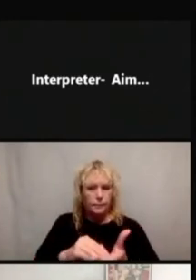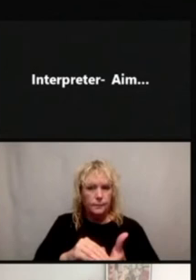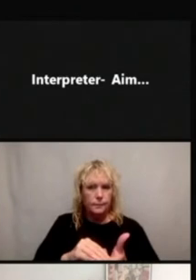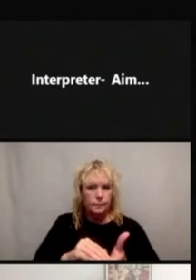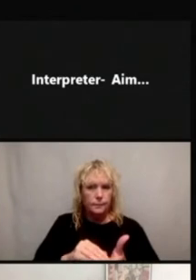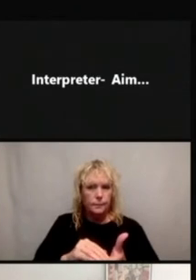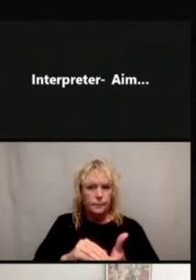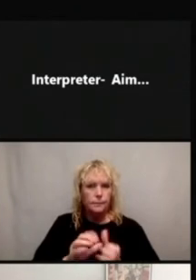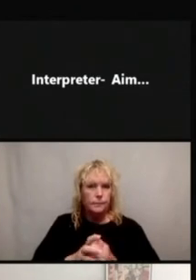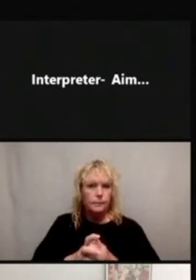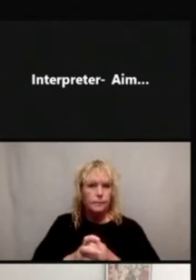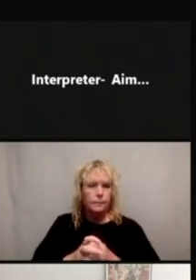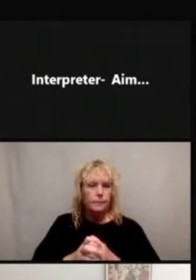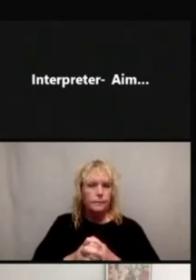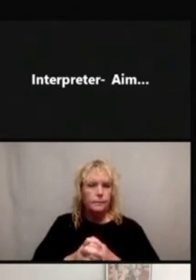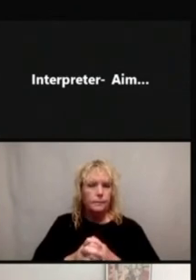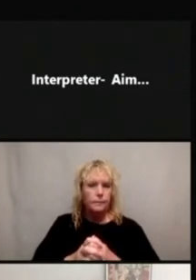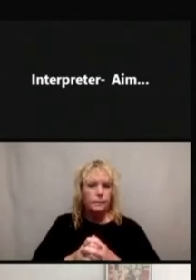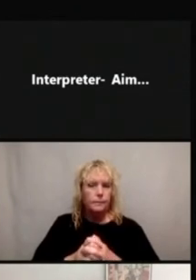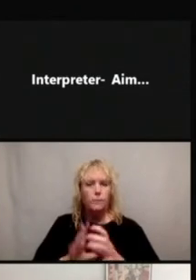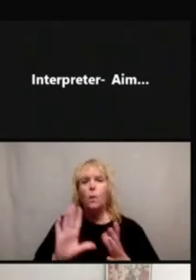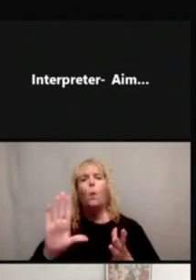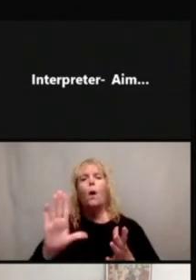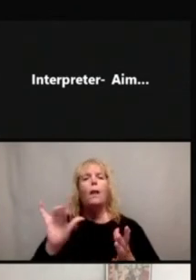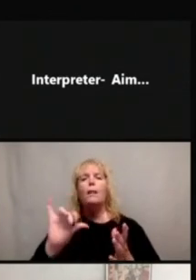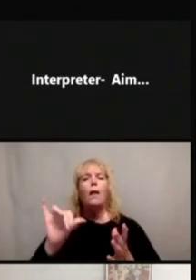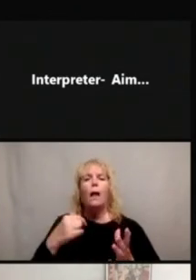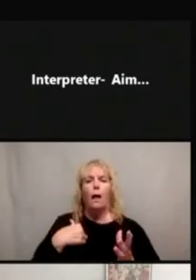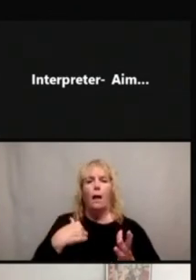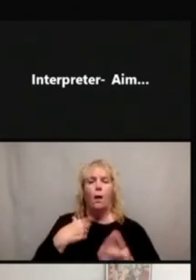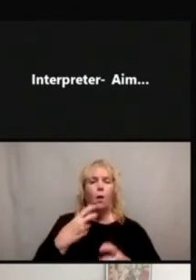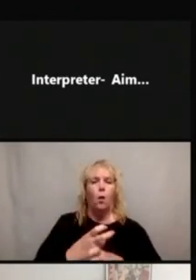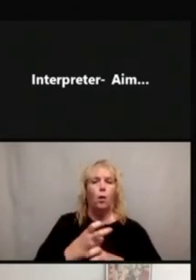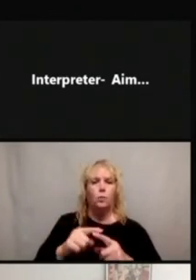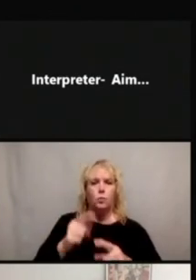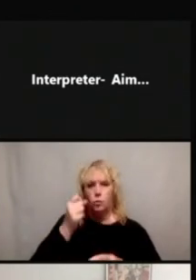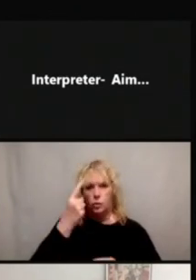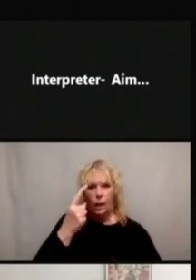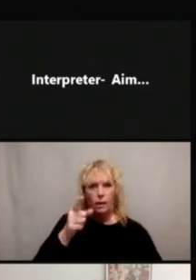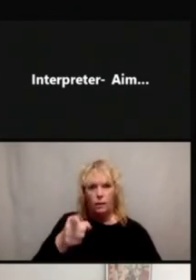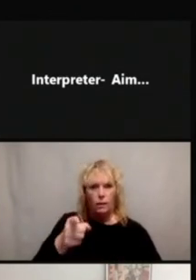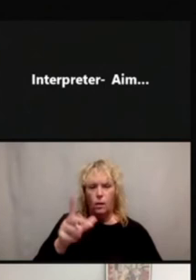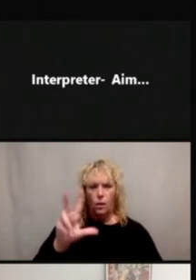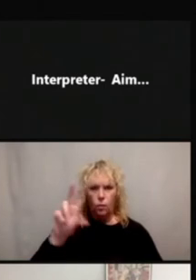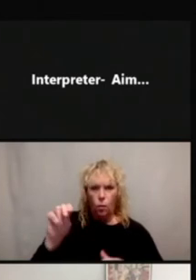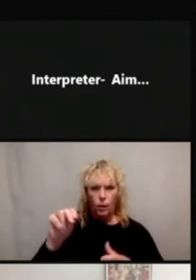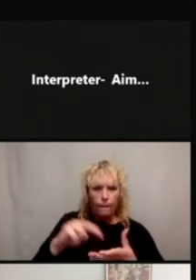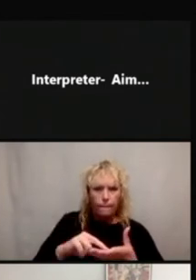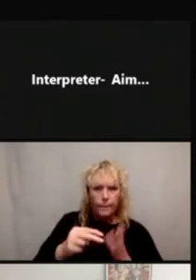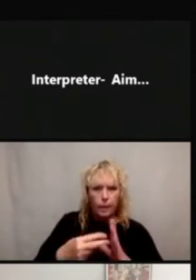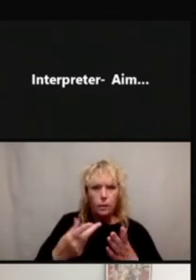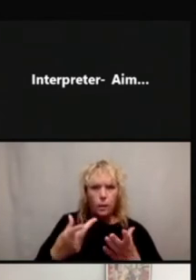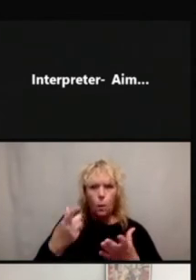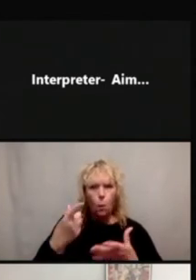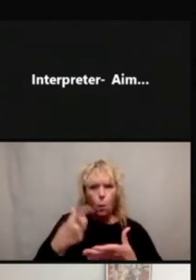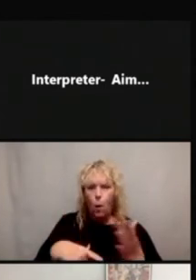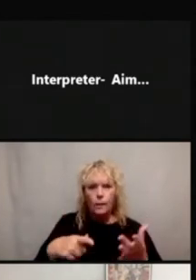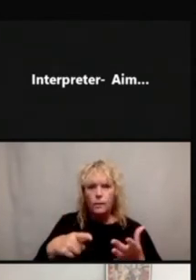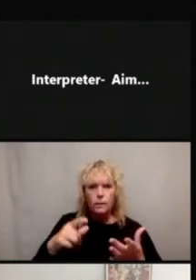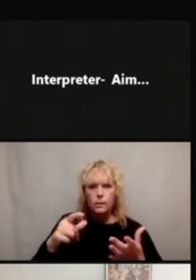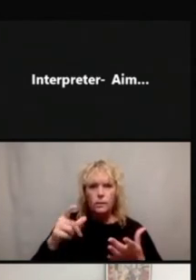I have trouble understanding, for example, what this 30 connects to because I don't know what the surrounding text means.